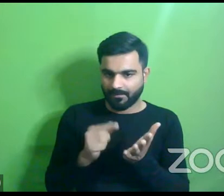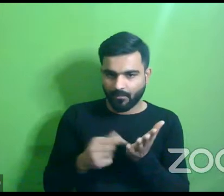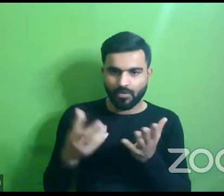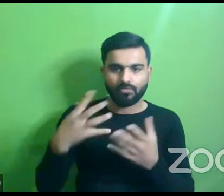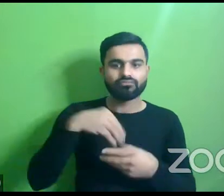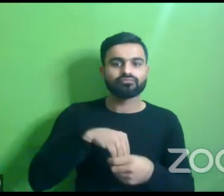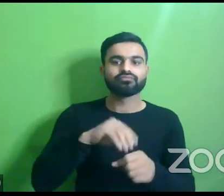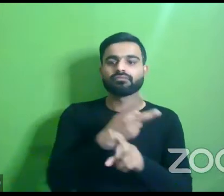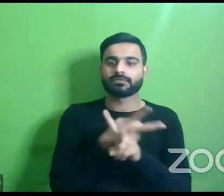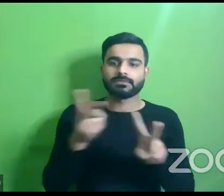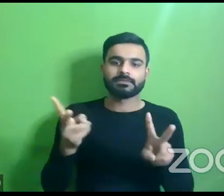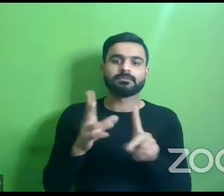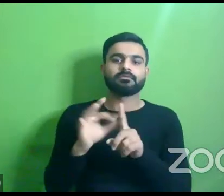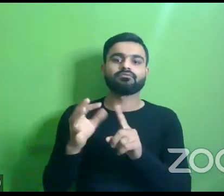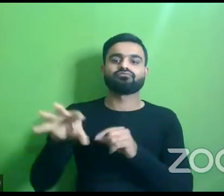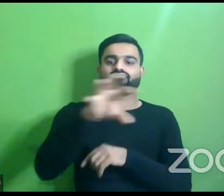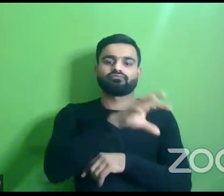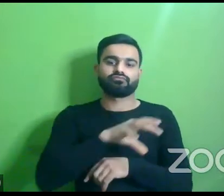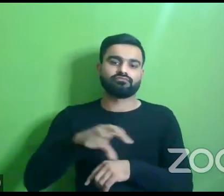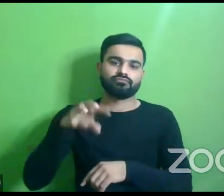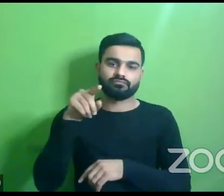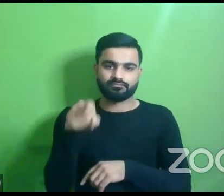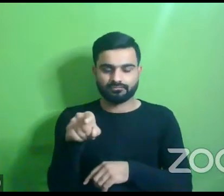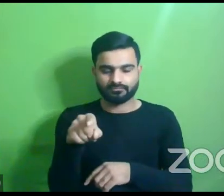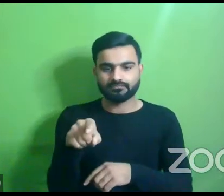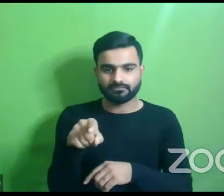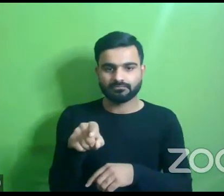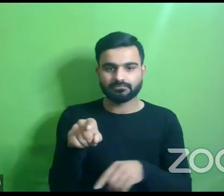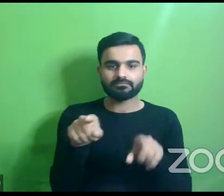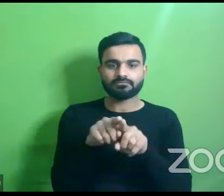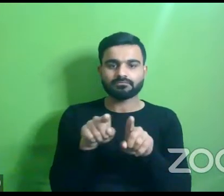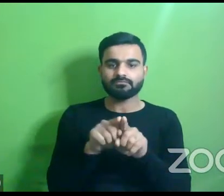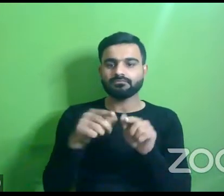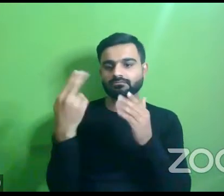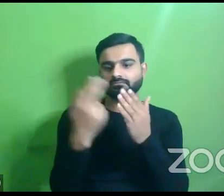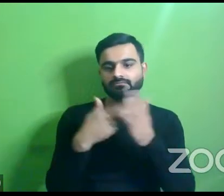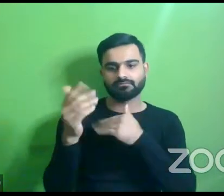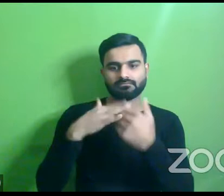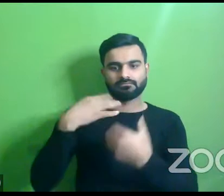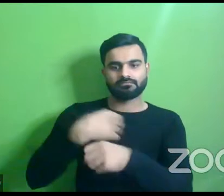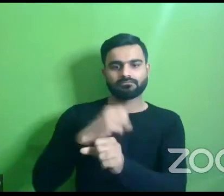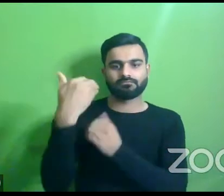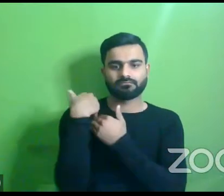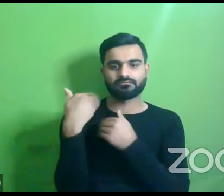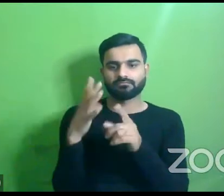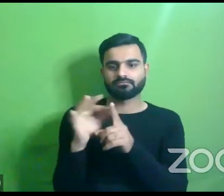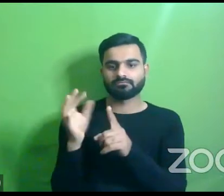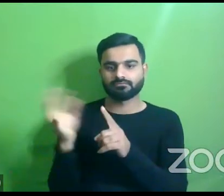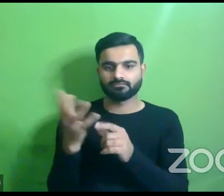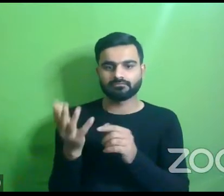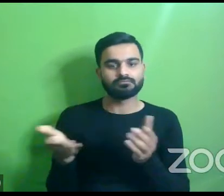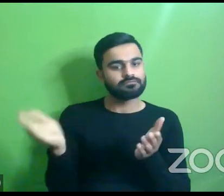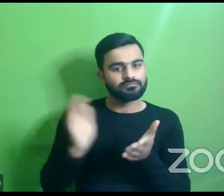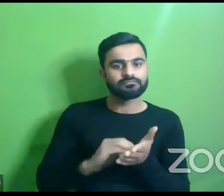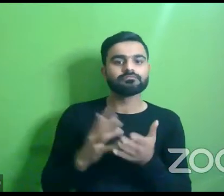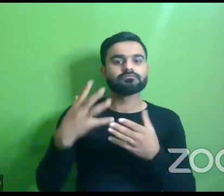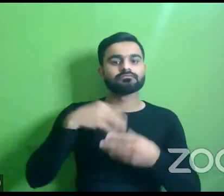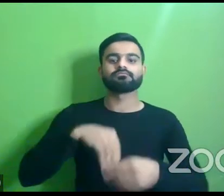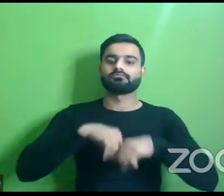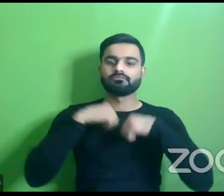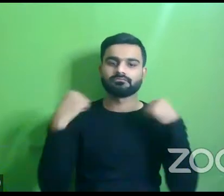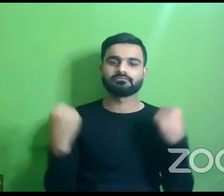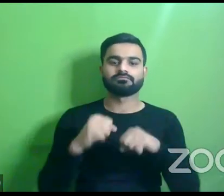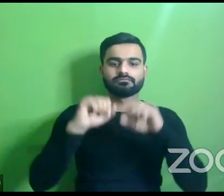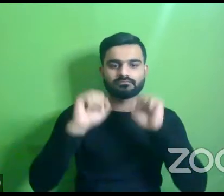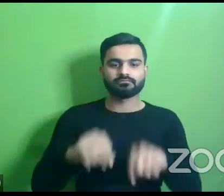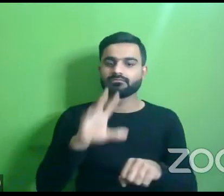into the schedule of rates which owner uh as as an architect we took the owners and got it done so again you know putting it on to yeah that